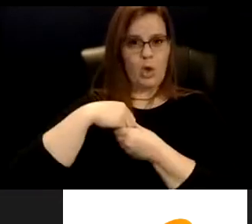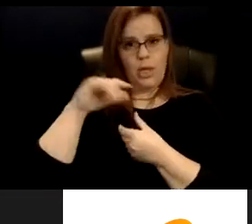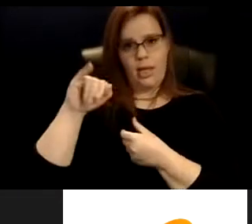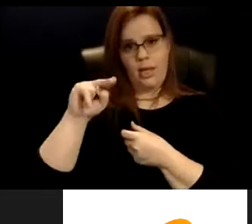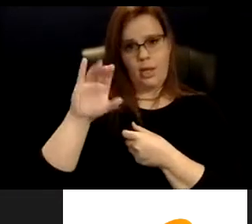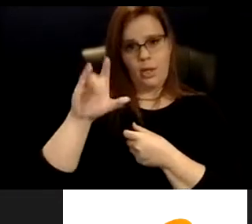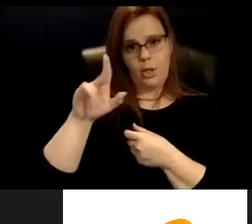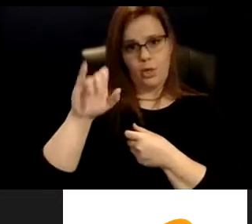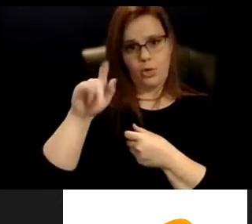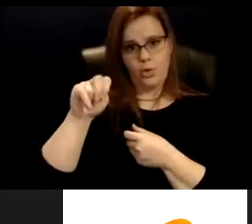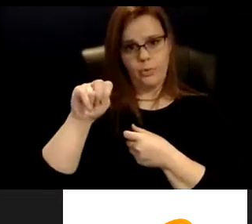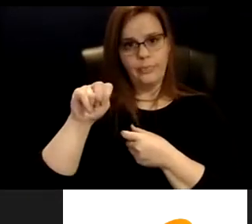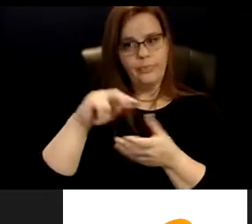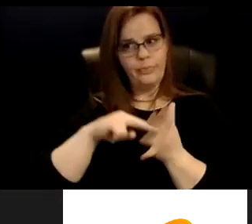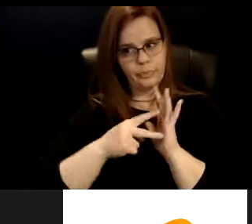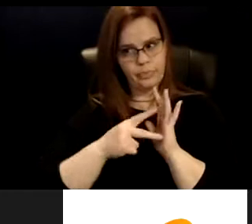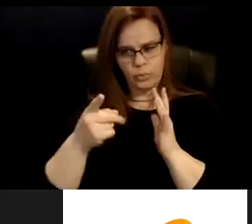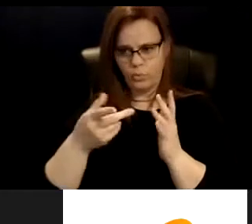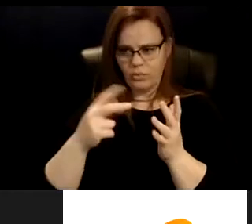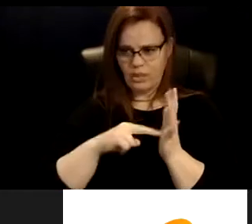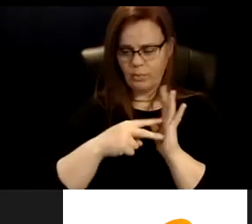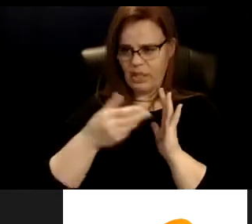actually decide whether you have a dinner party or not?